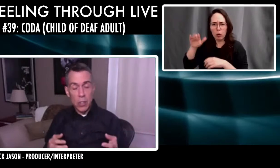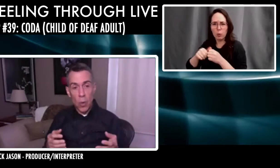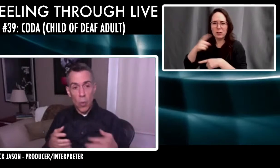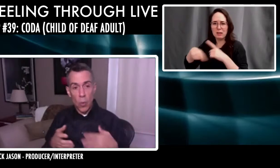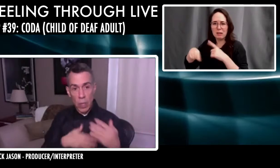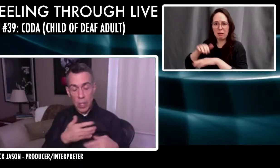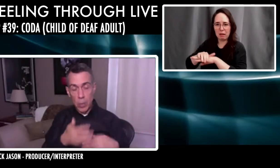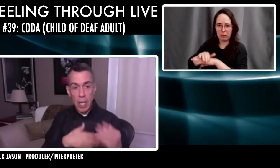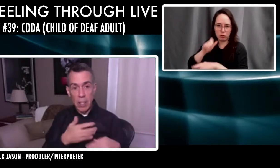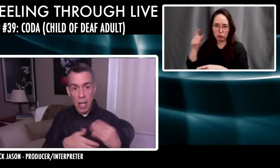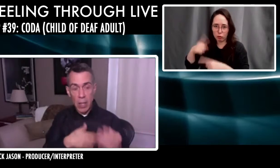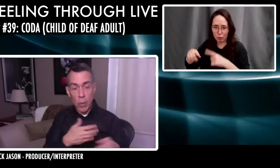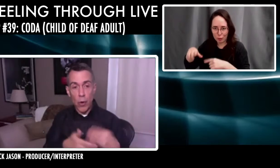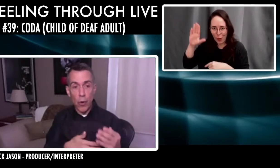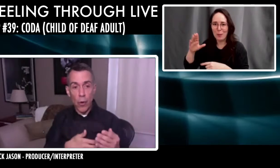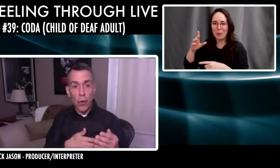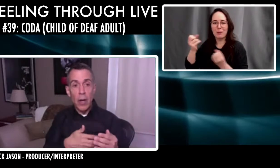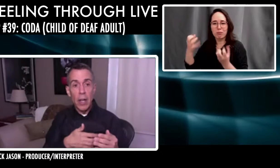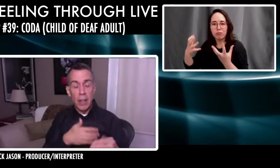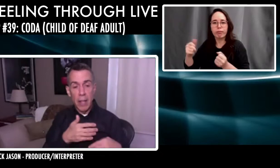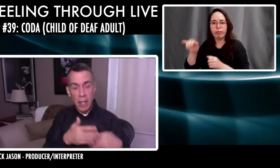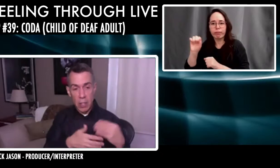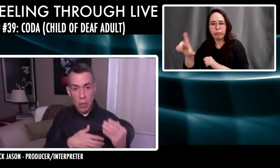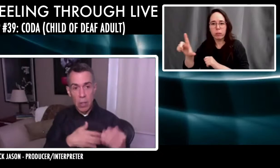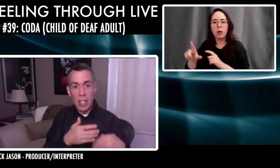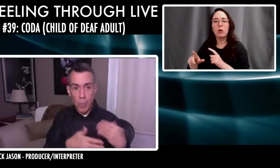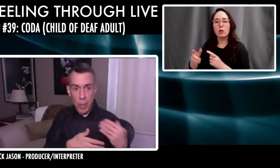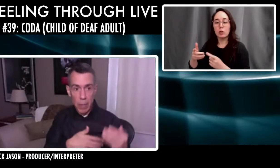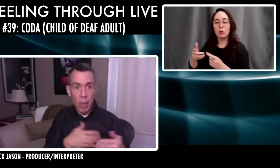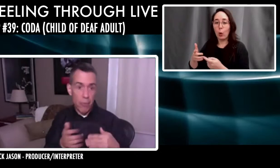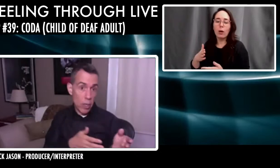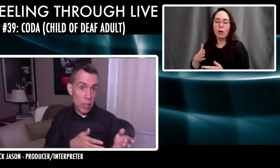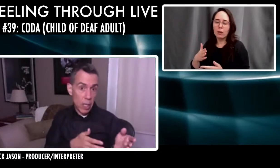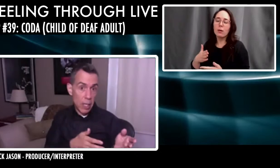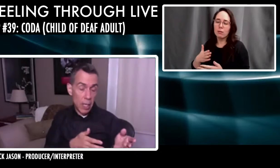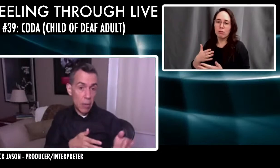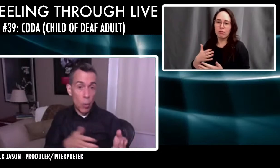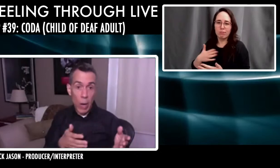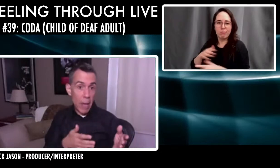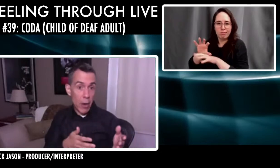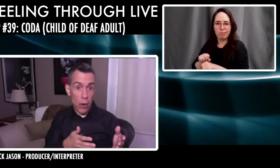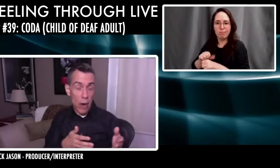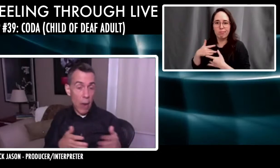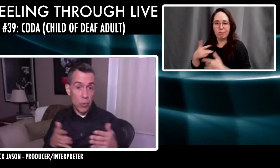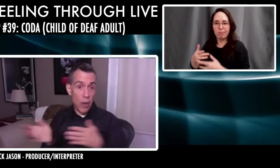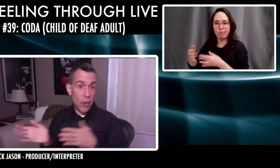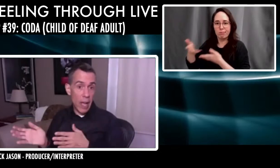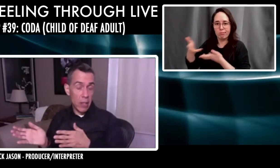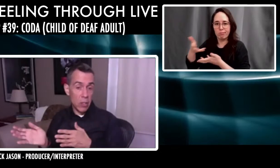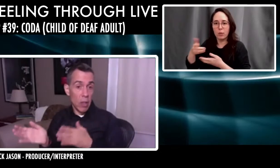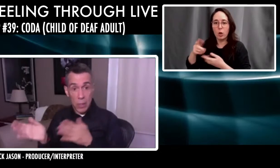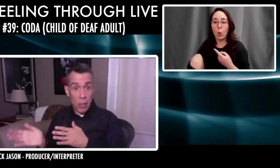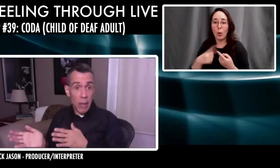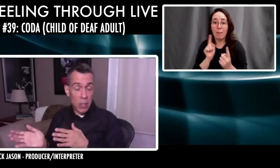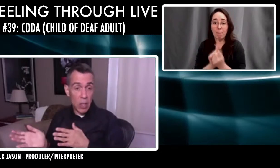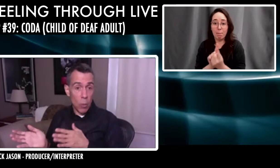And so in speaking and signing with her, that's, that's been my focus lately. When I met her, I was very ASL. I'm still ASL when